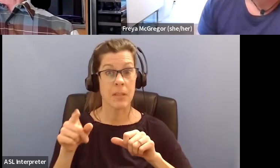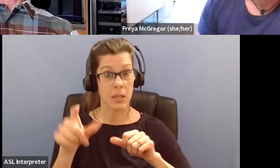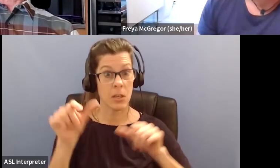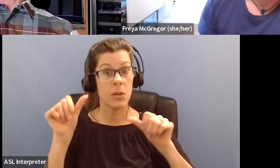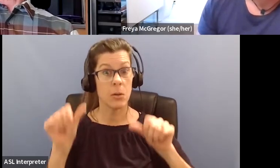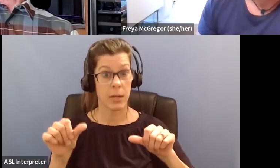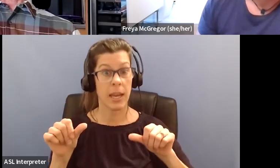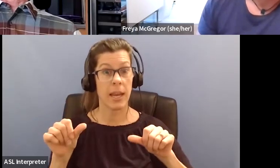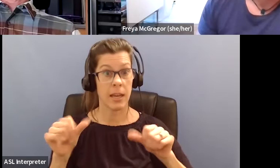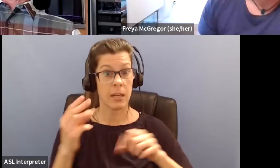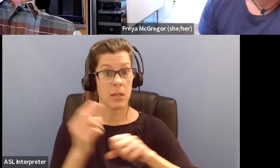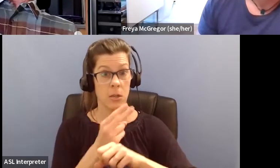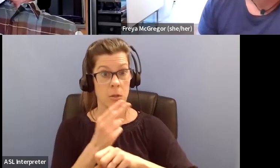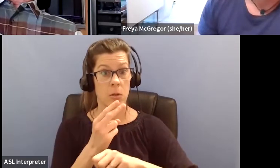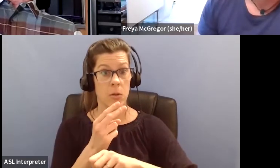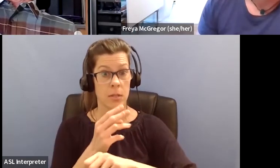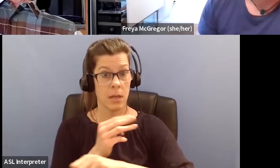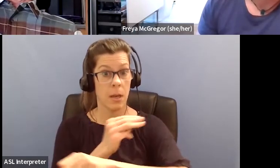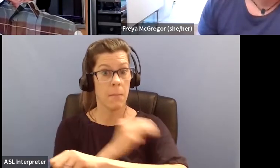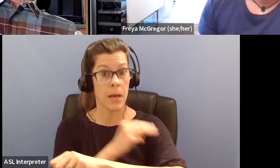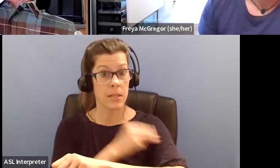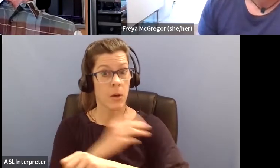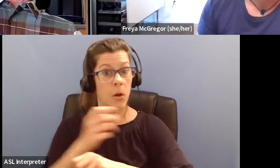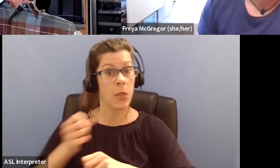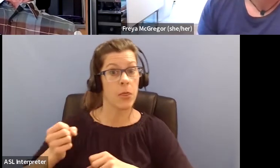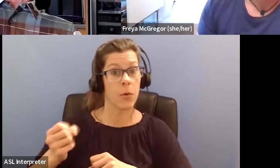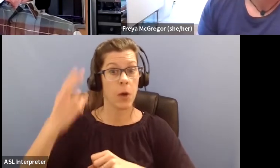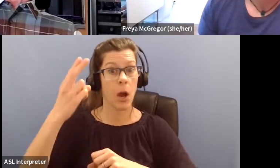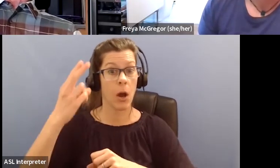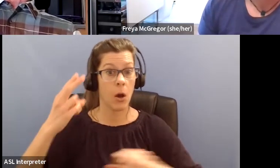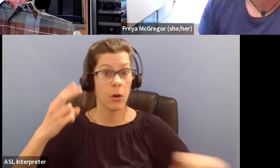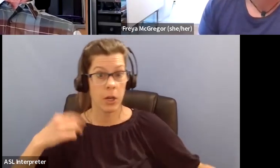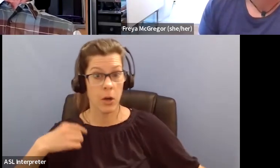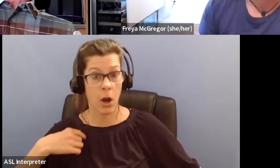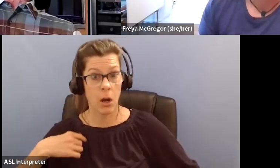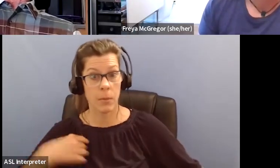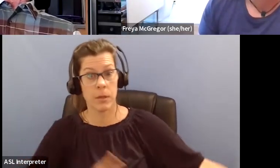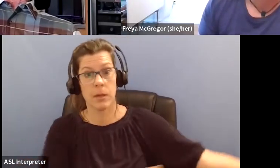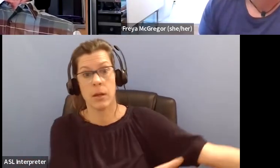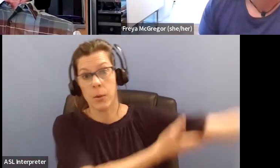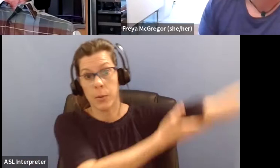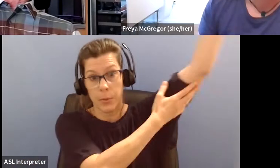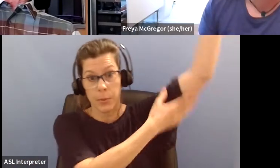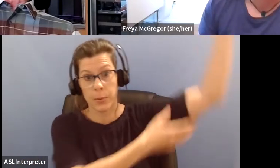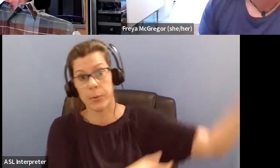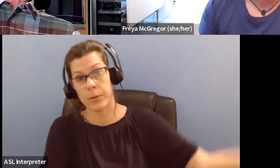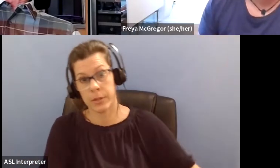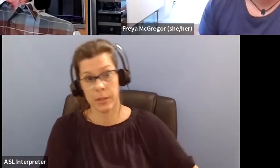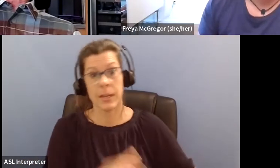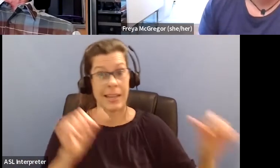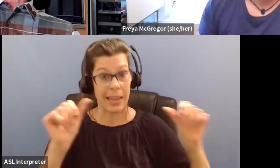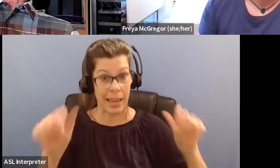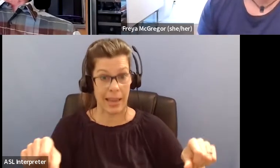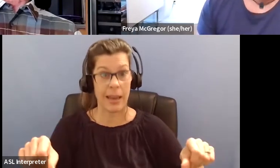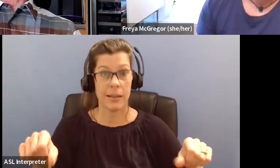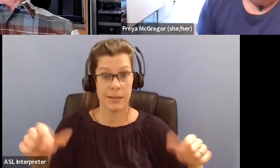by certain muscles throwing it up, but it's the ability for it to stay in a certain position for